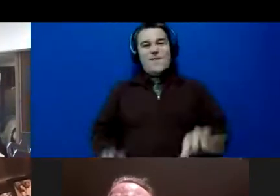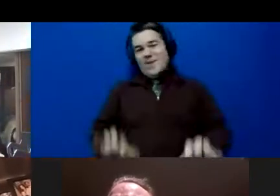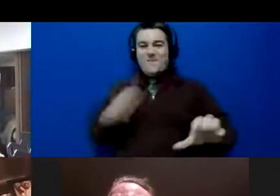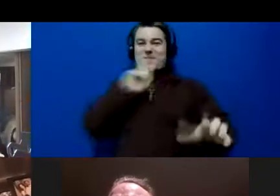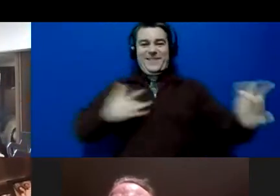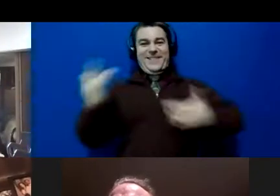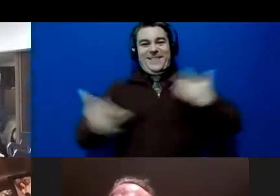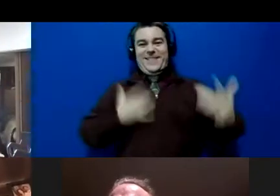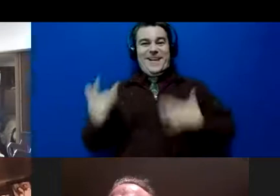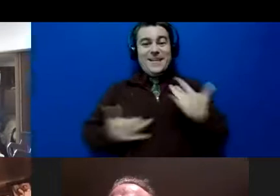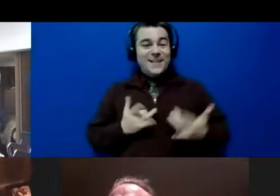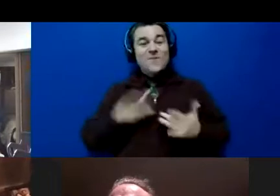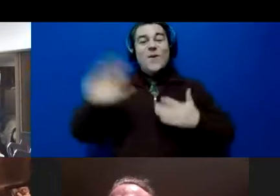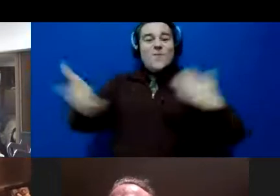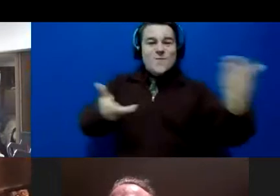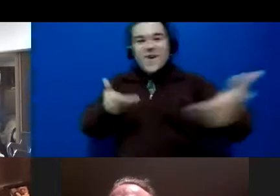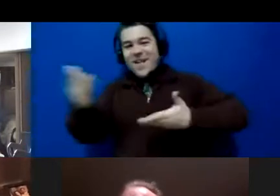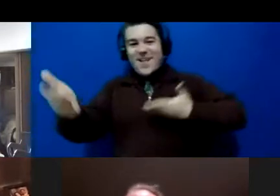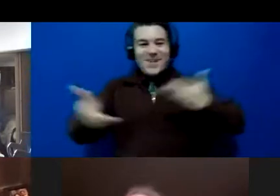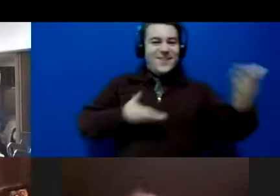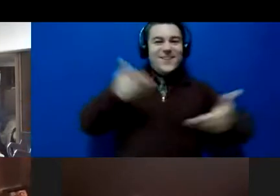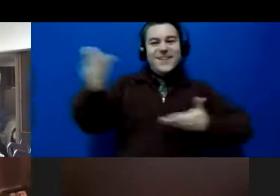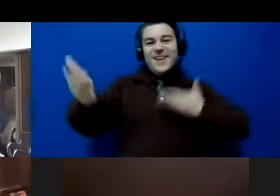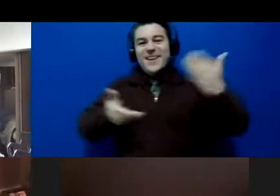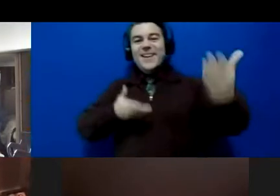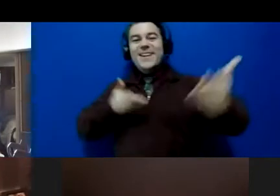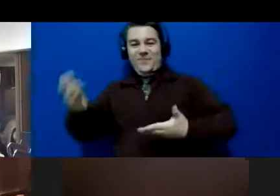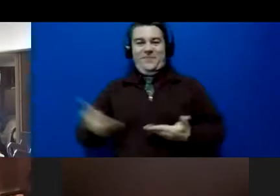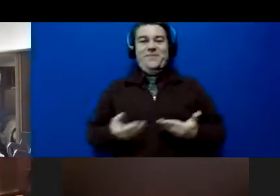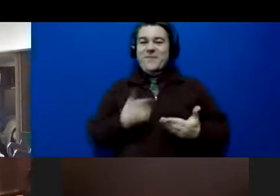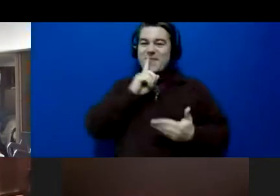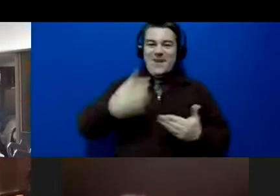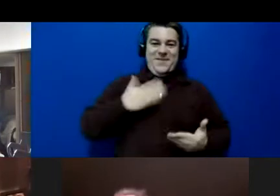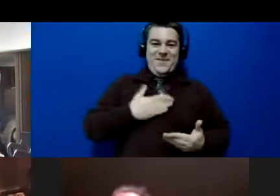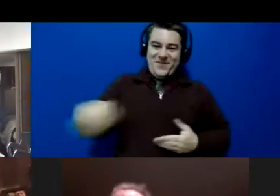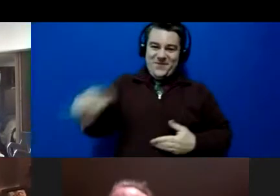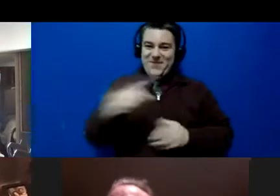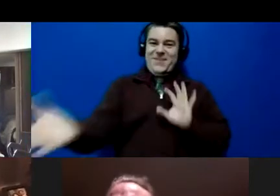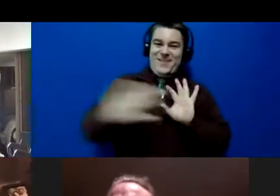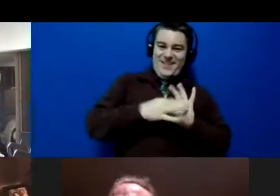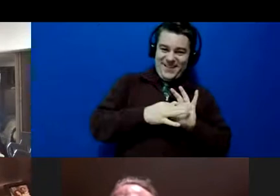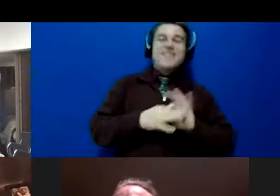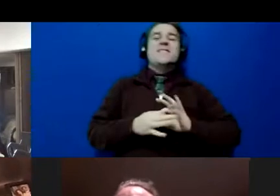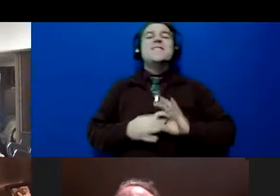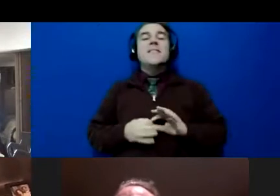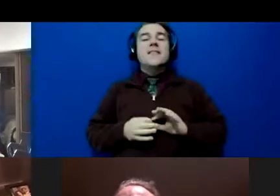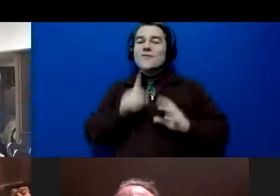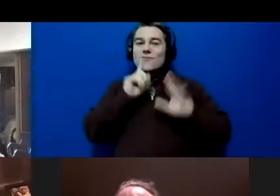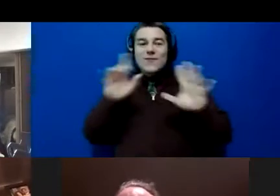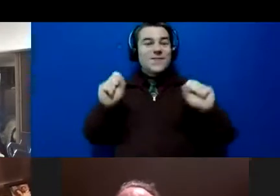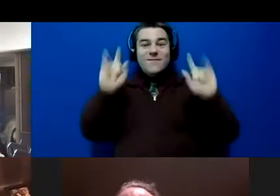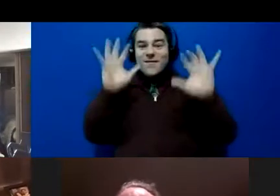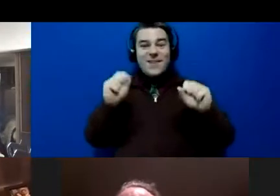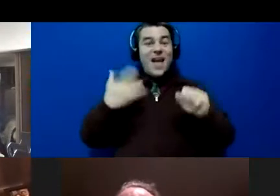welcome everyone! I am so excited you are here. How amazing is this that we have our own personal